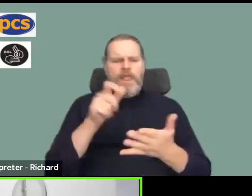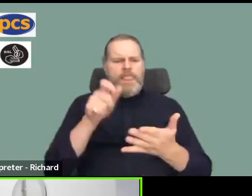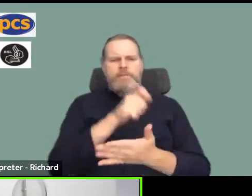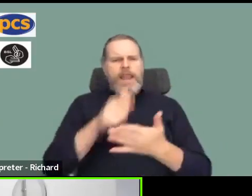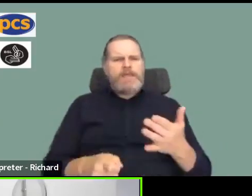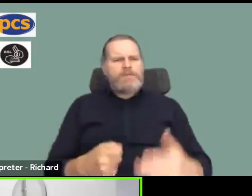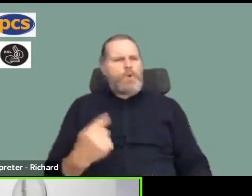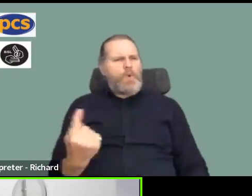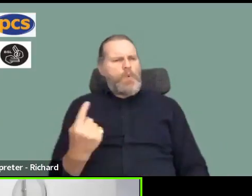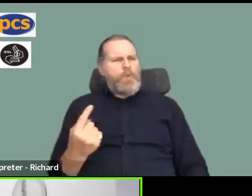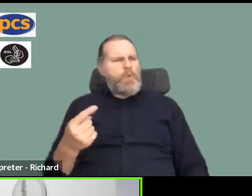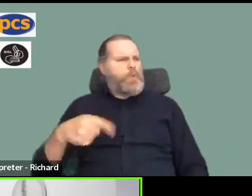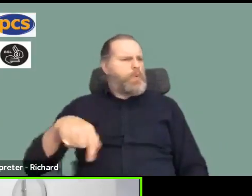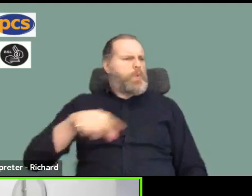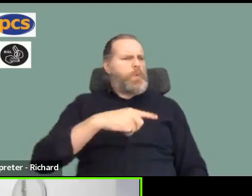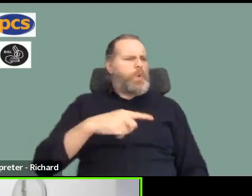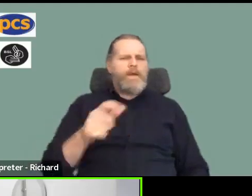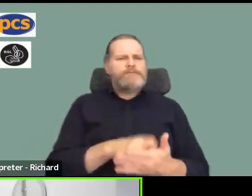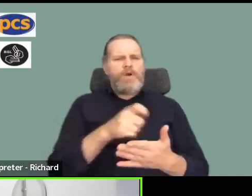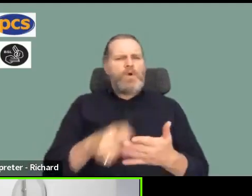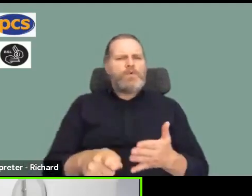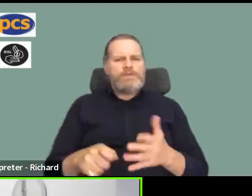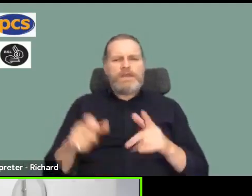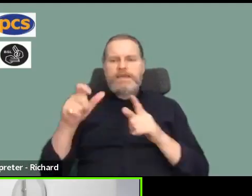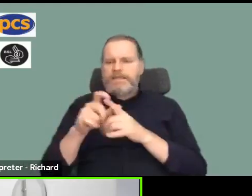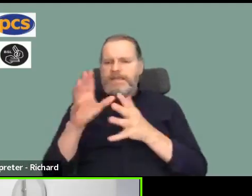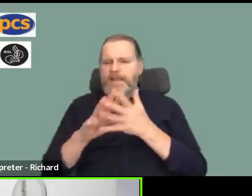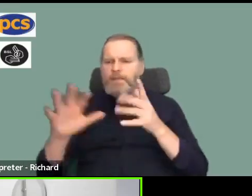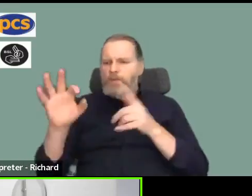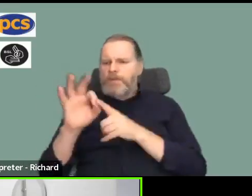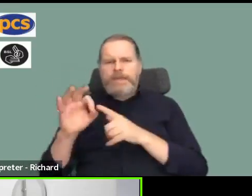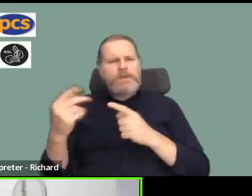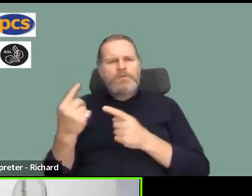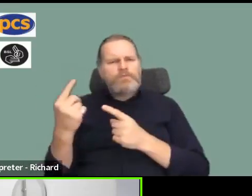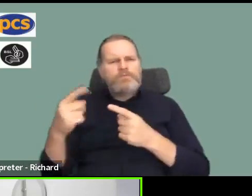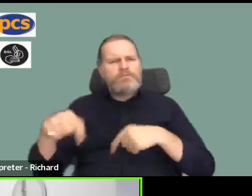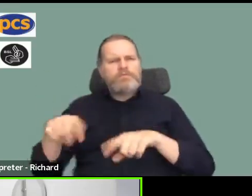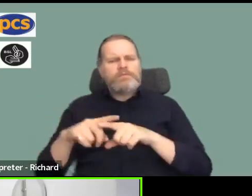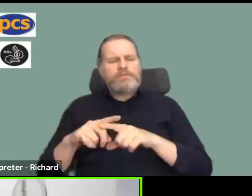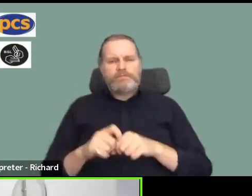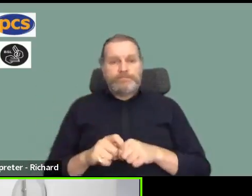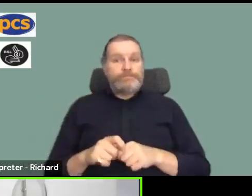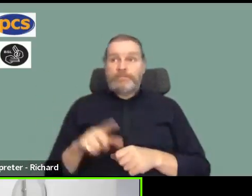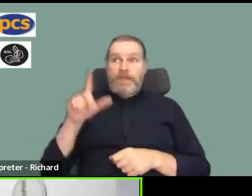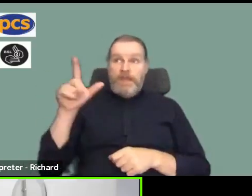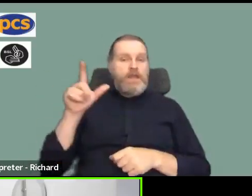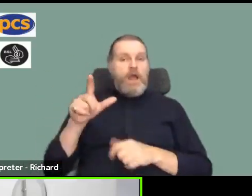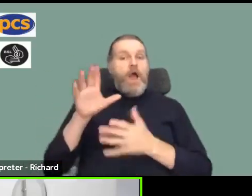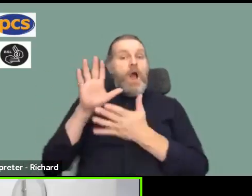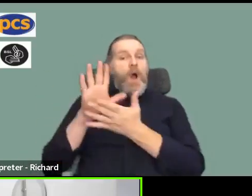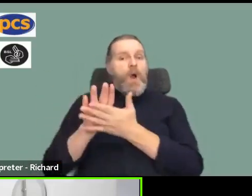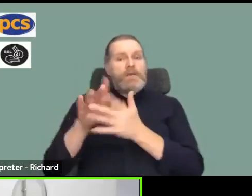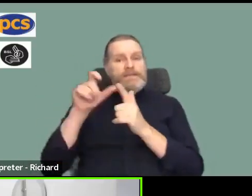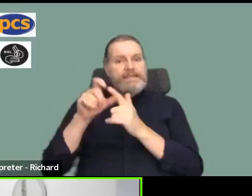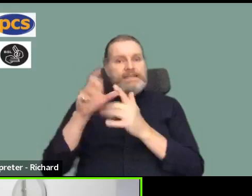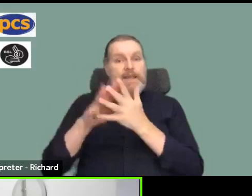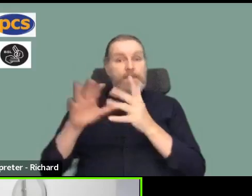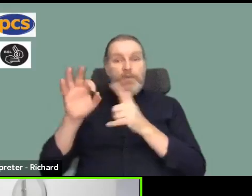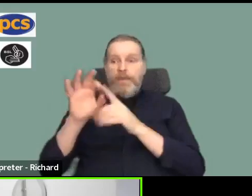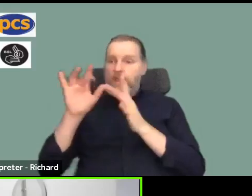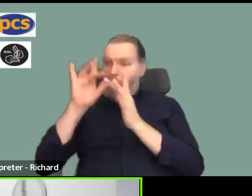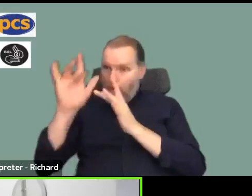DWP. You won't see anything about DWP via the employer systems because clearly the